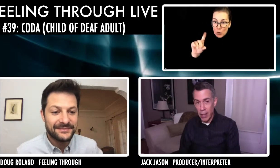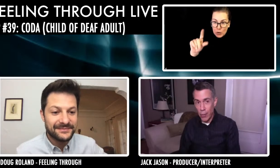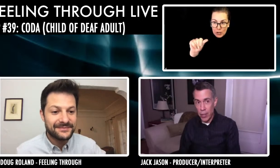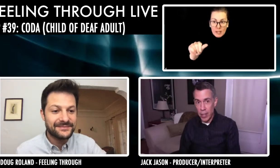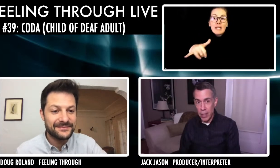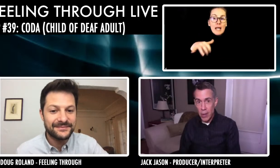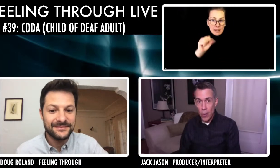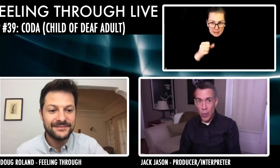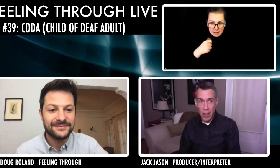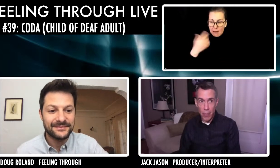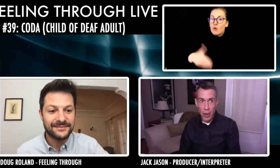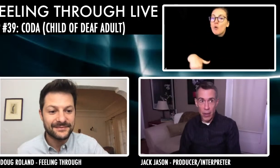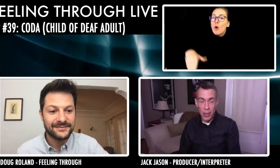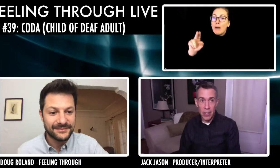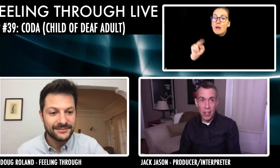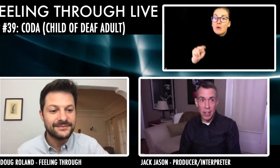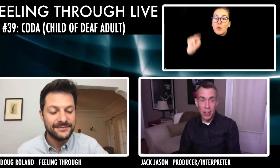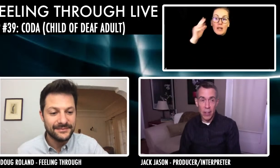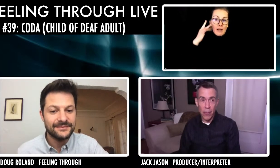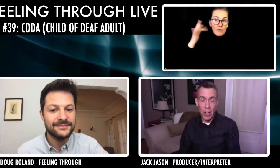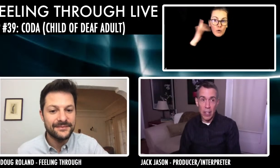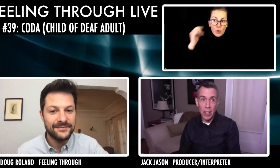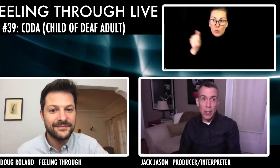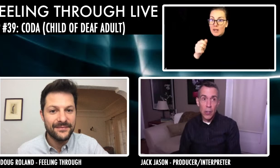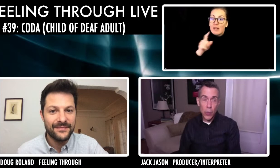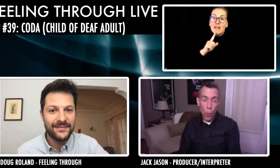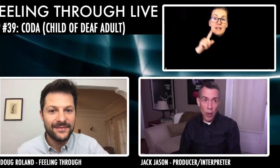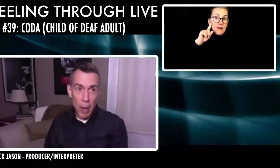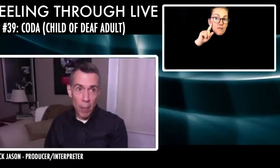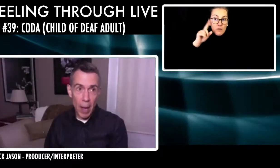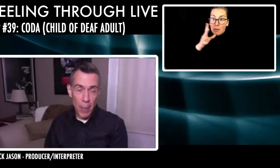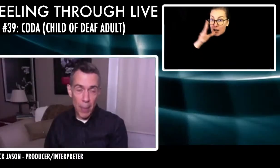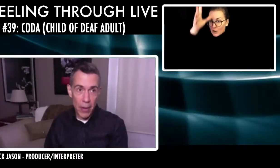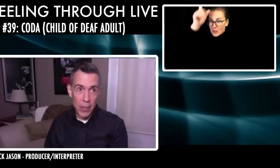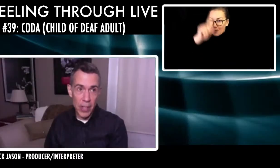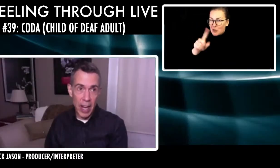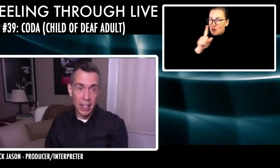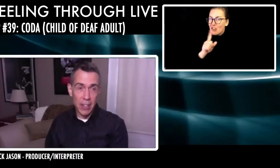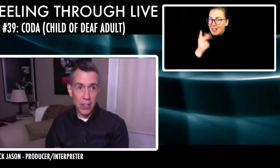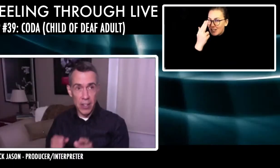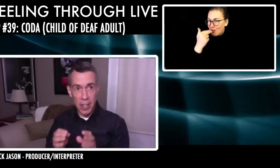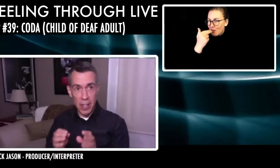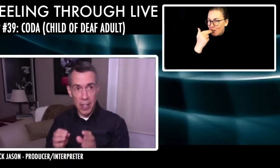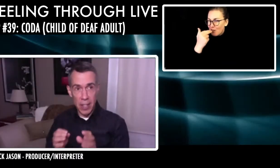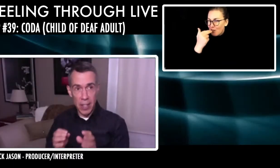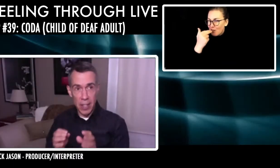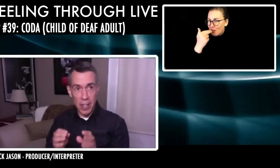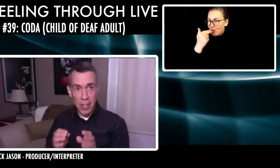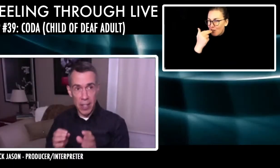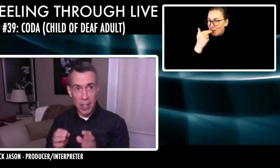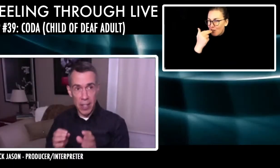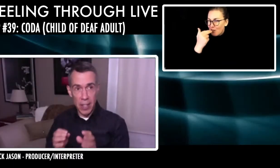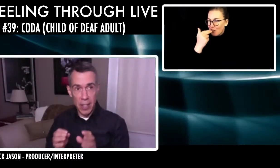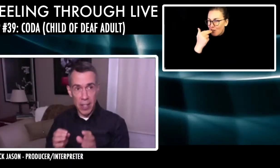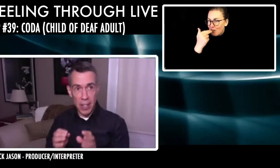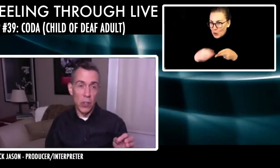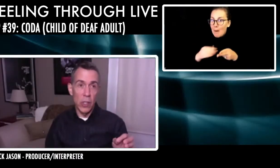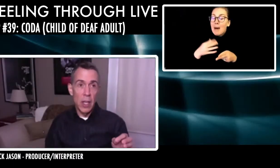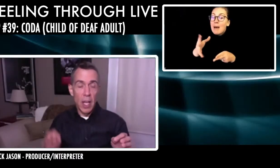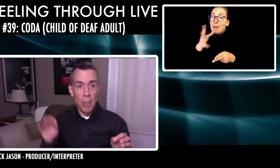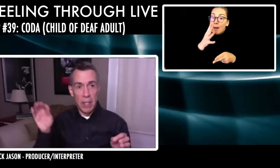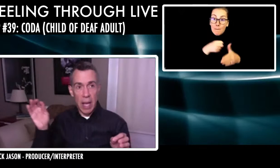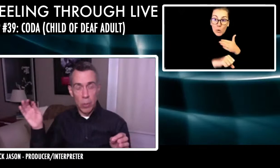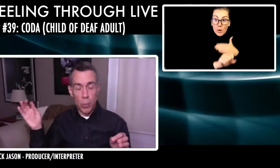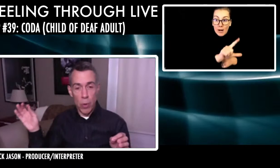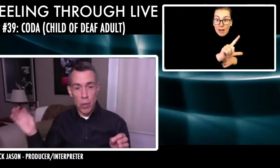Northern California with deaf parents. There's a funny story about my parents and I can just delve into real quick. My mom was born in Los Angeles